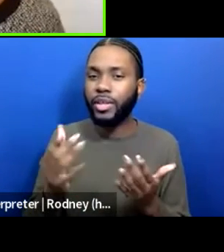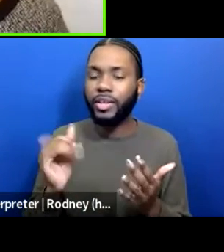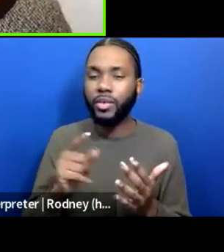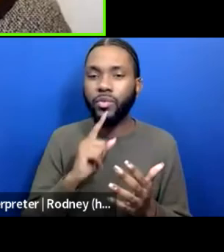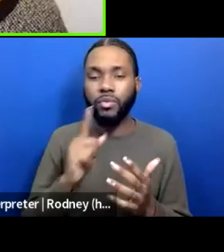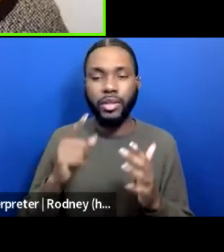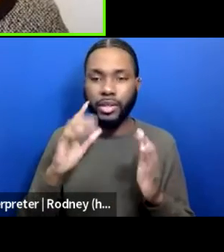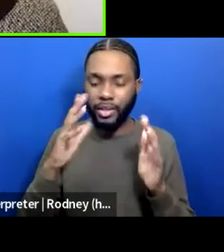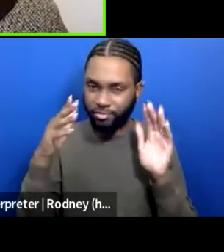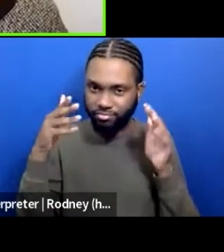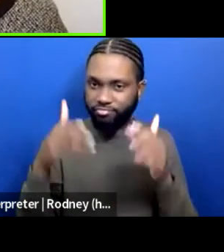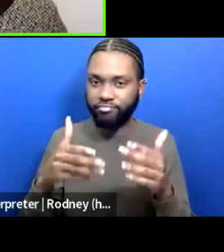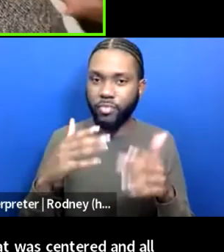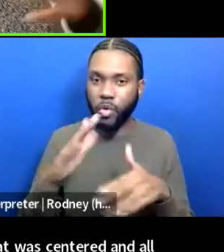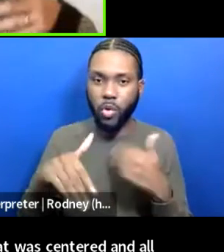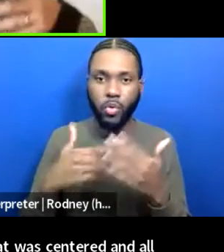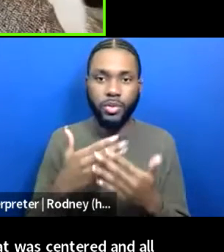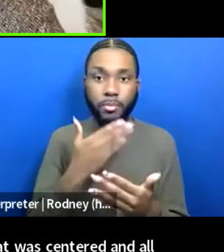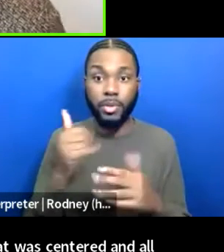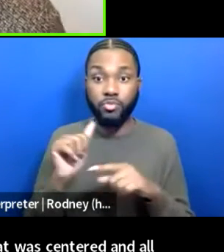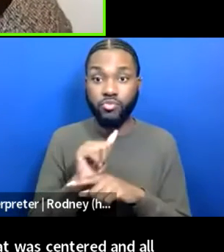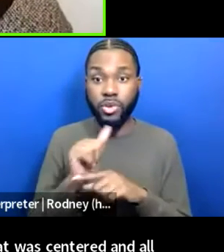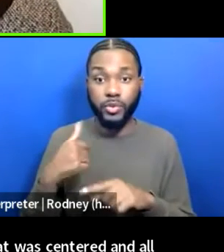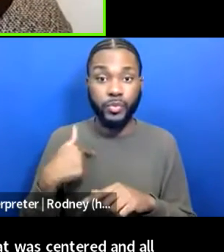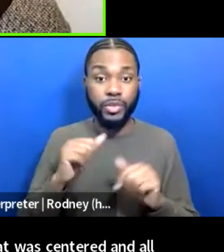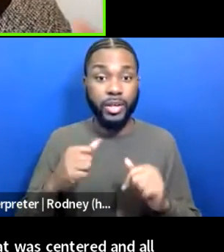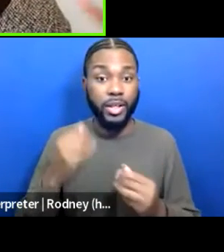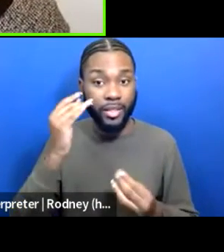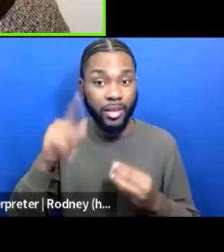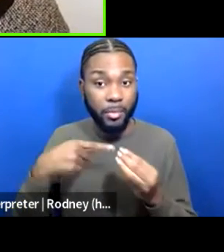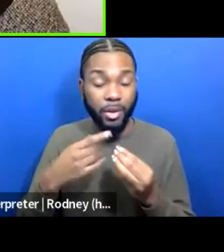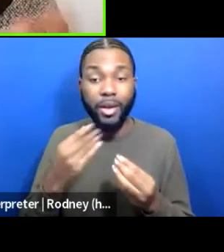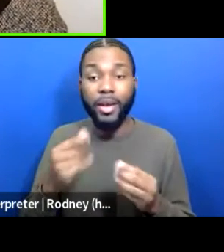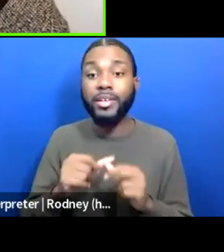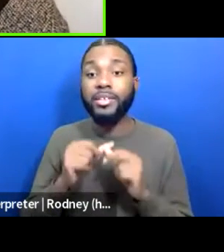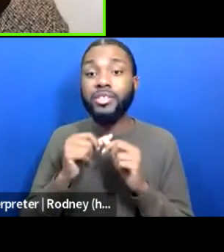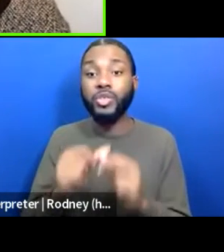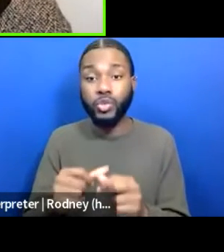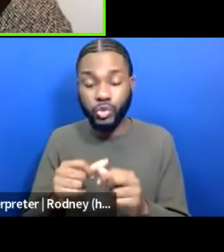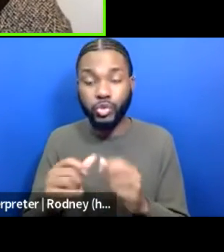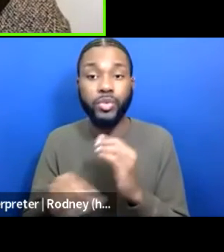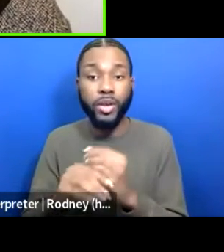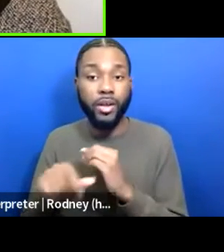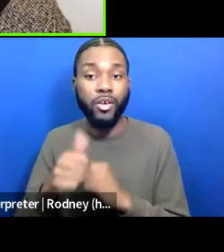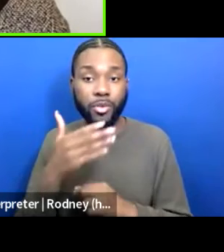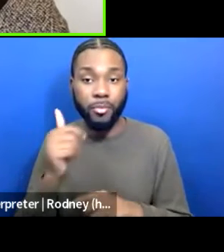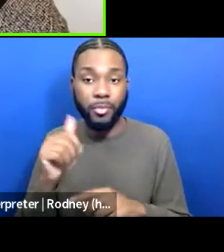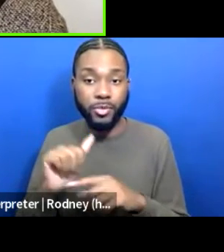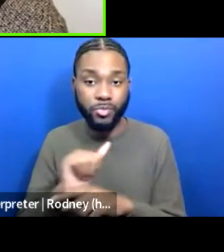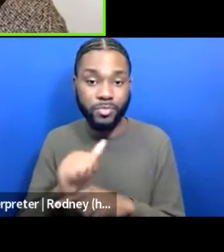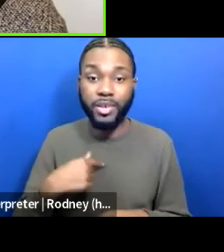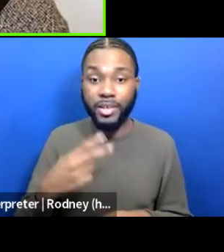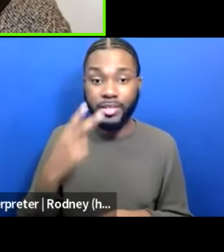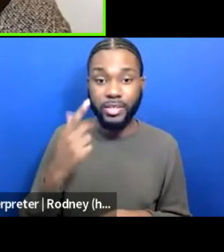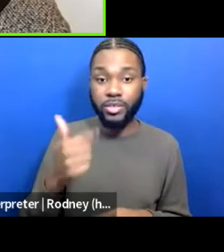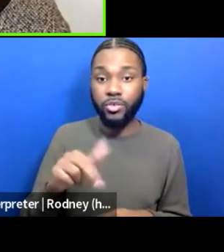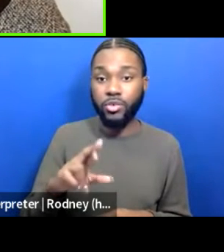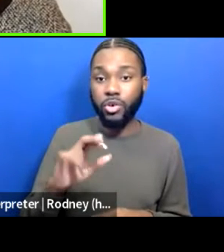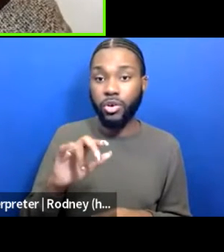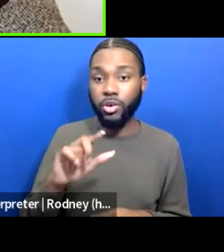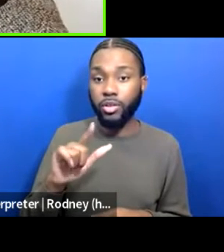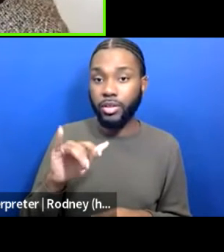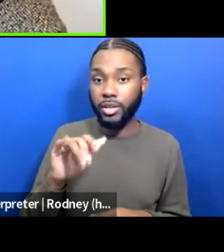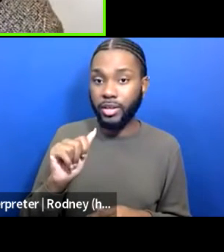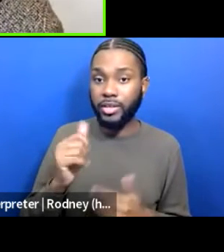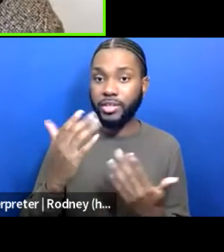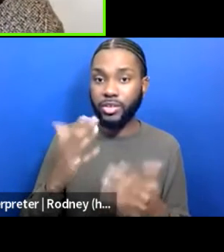the best practices we could think of and continued best practices that we couldn't even think of. Like I see Garlea is, uh, you know, on this call. And